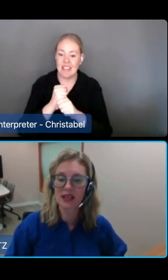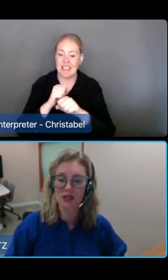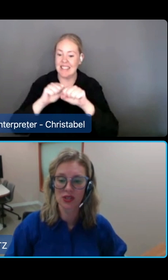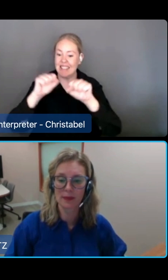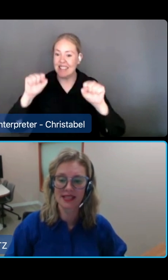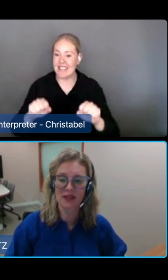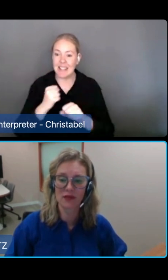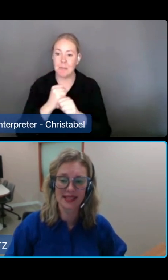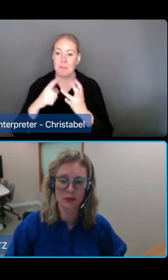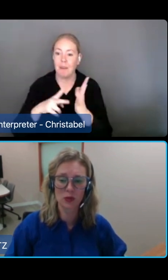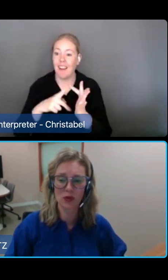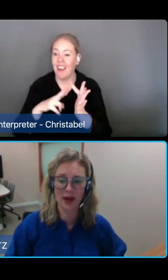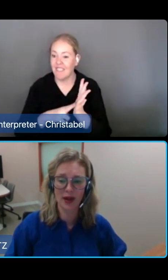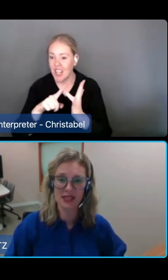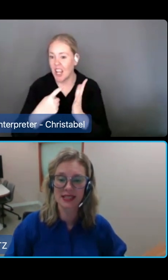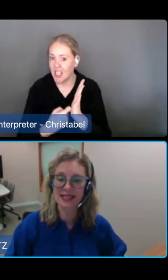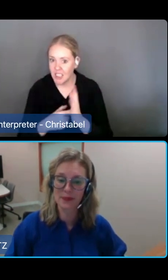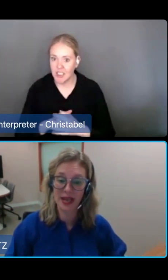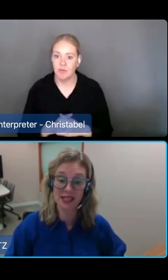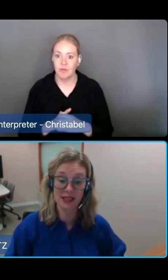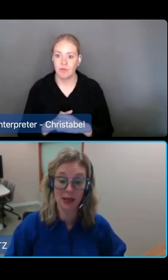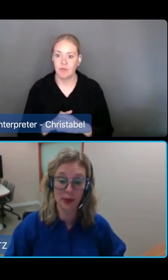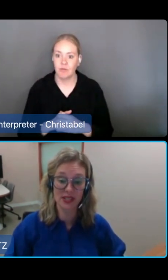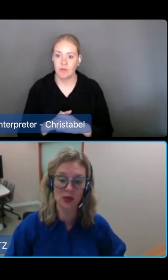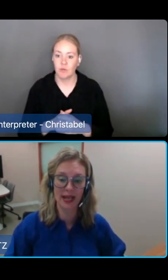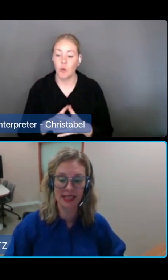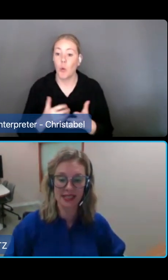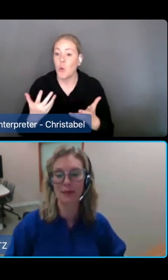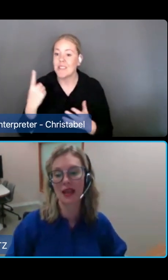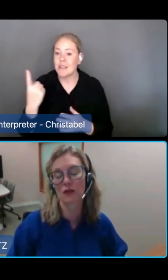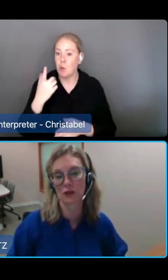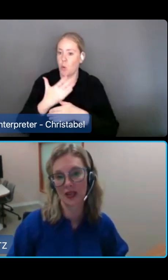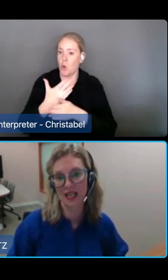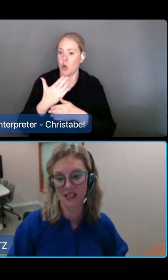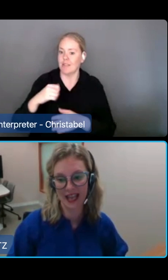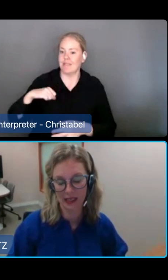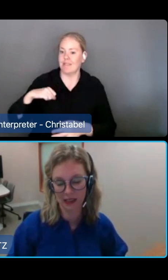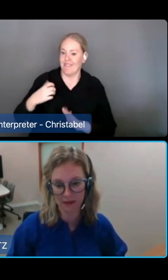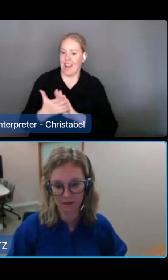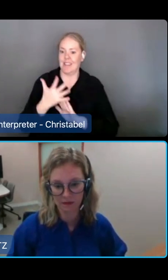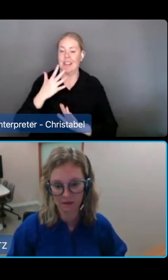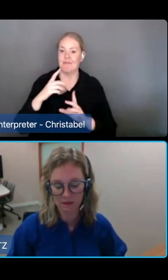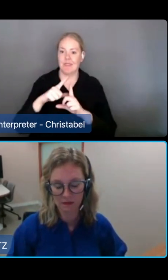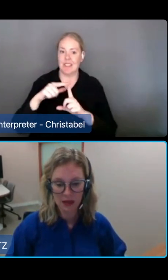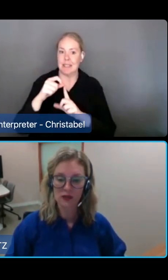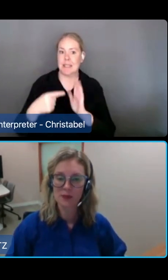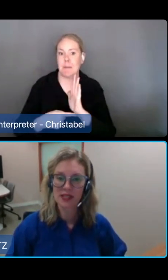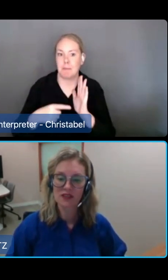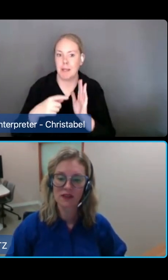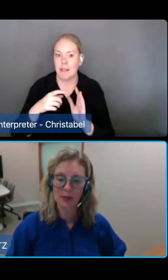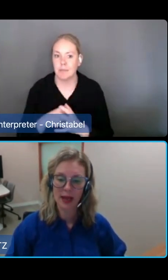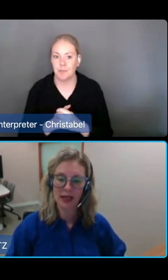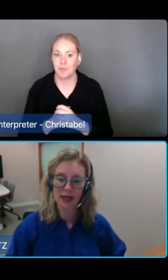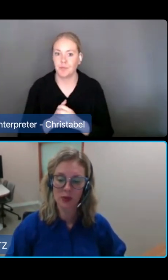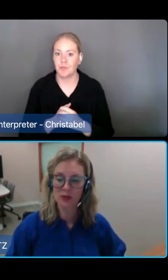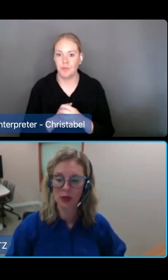making the disclosure must have reasonable grounds to suspect that a person or entity may have contravened the Act. In response